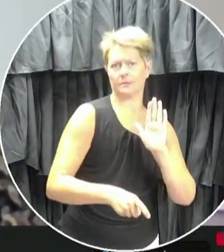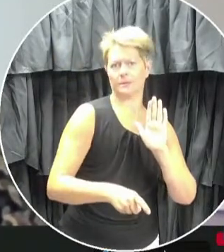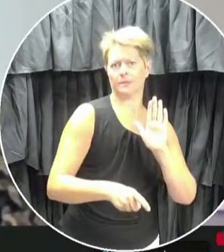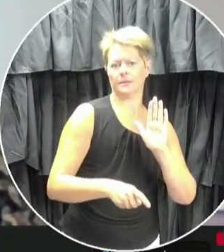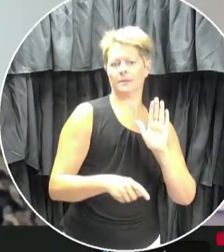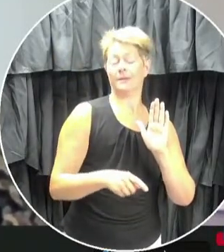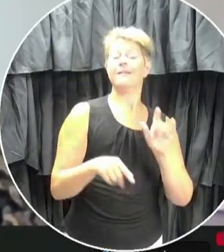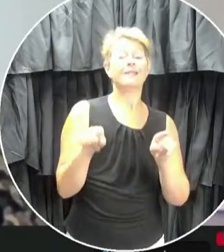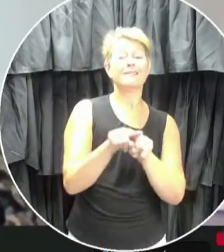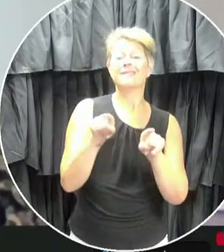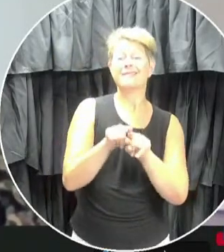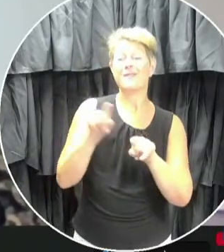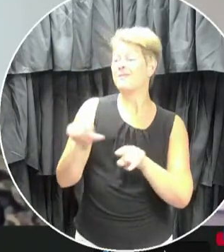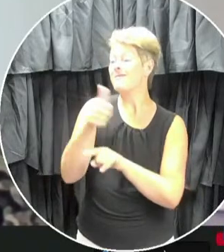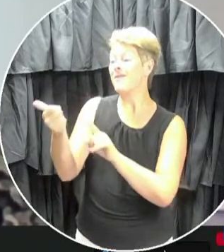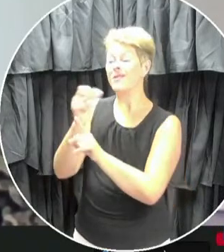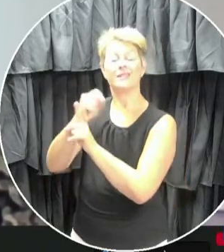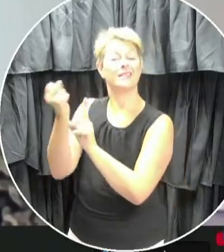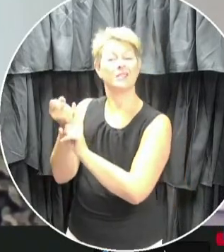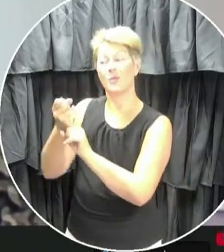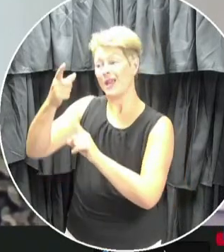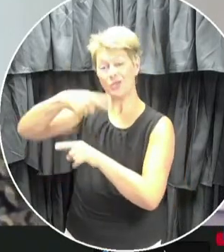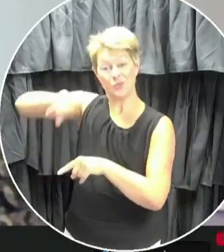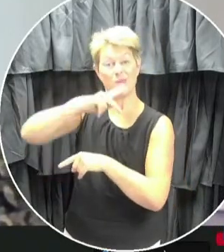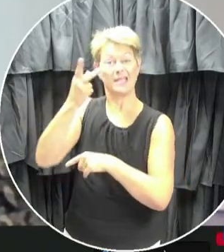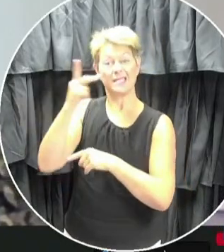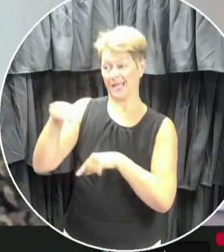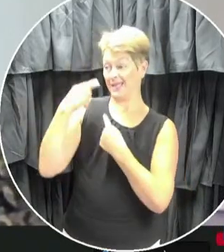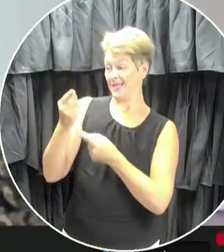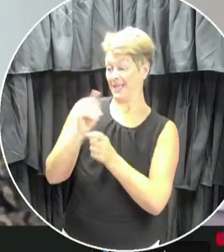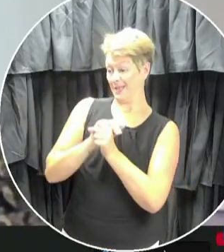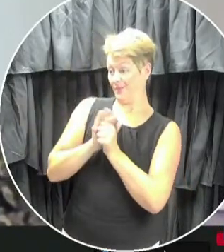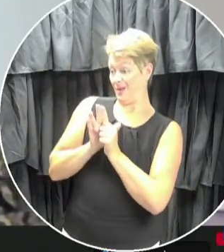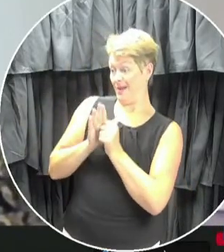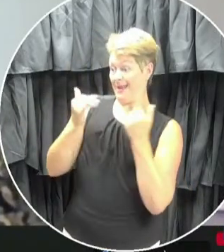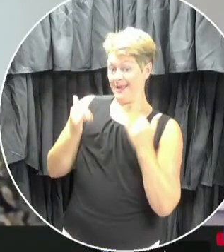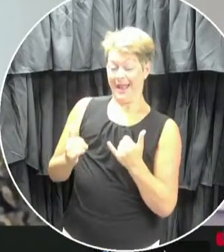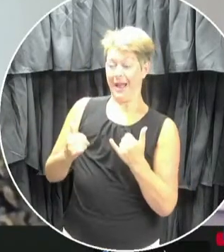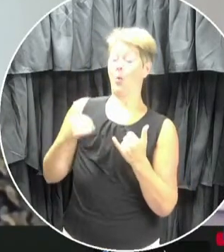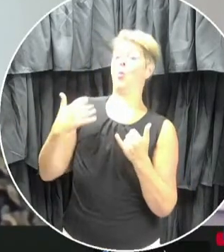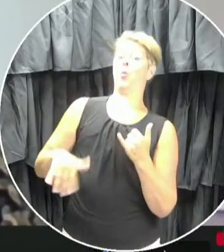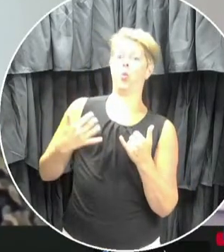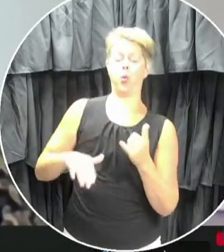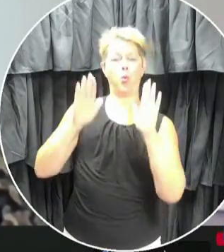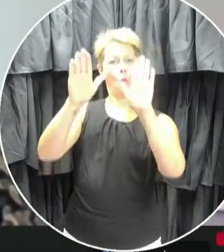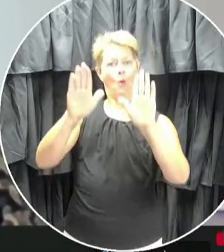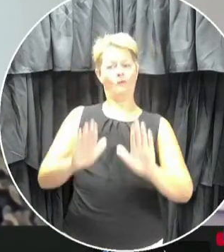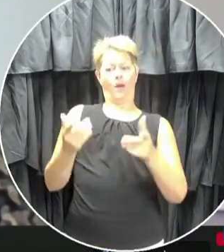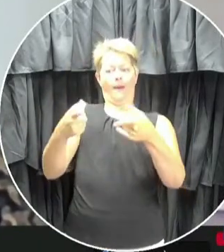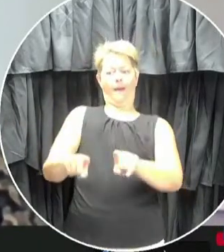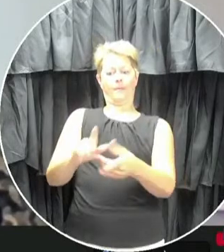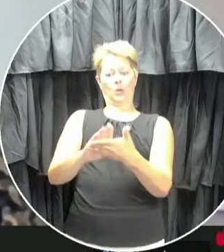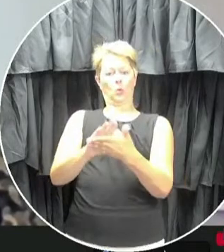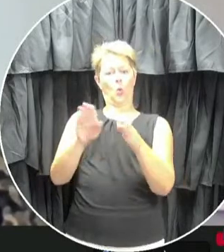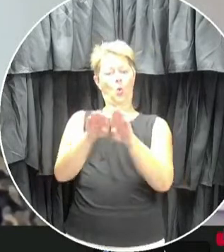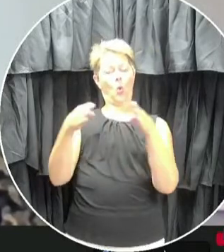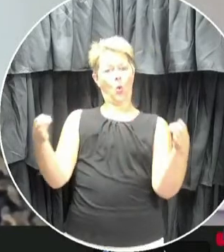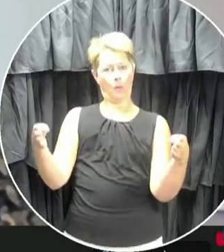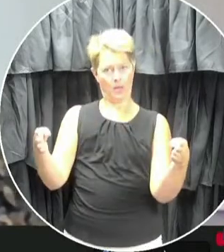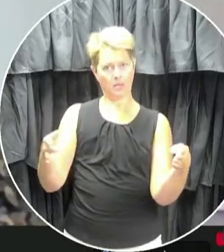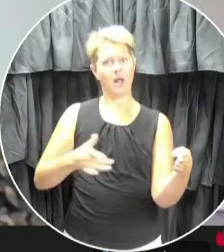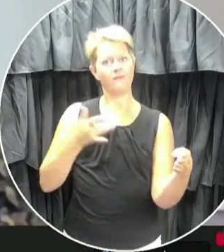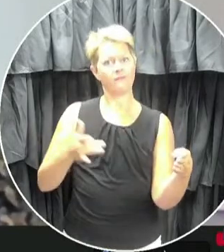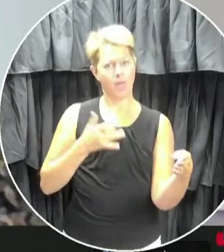many turning points we have reached throughout this pandemic, the reopening of school is another significant milestone. One that brings us a step closer to